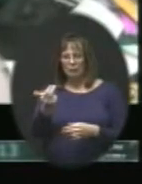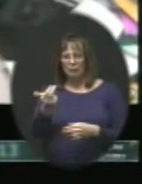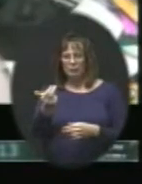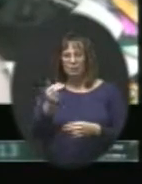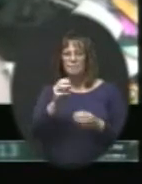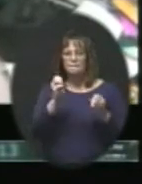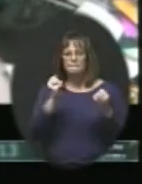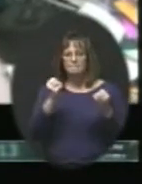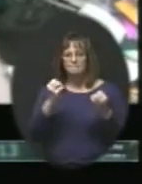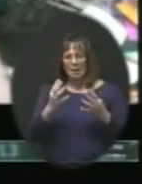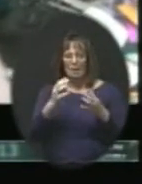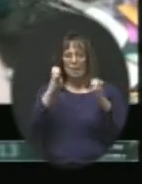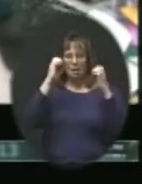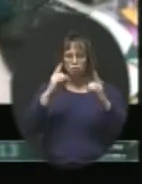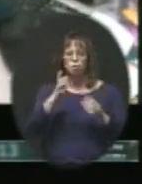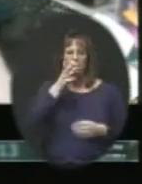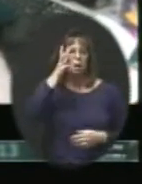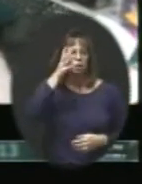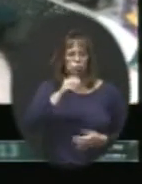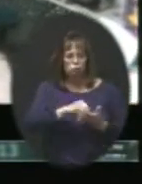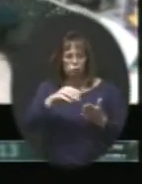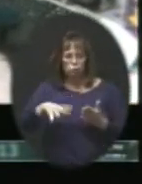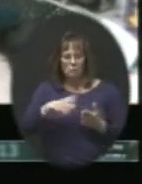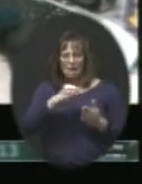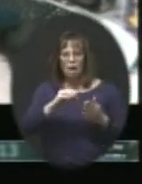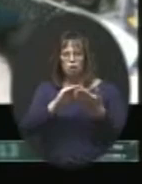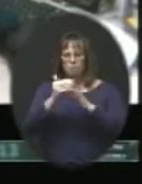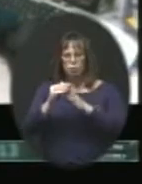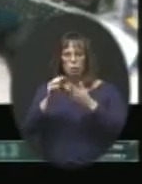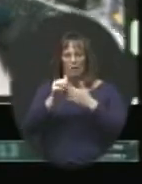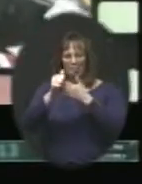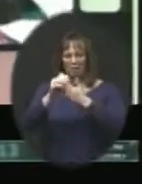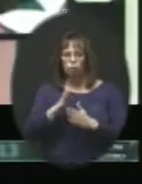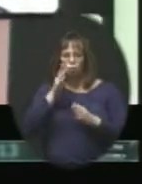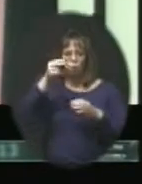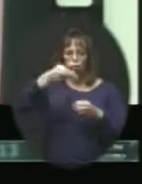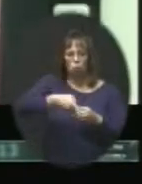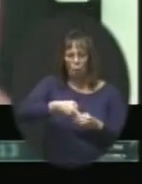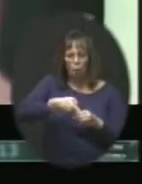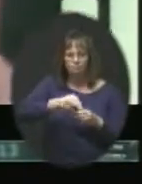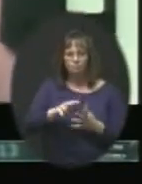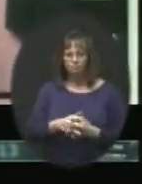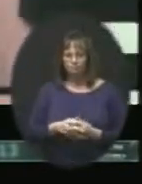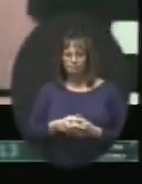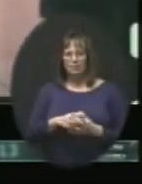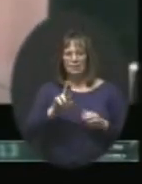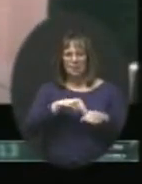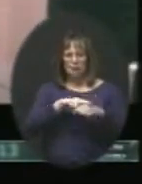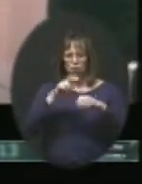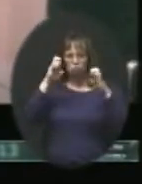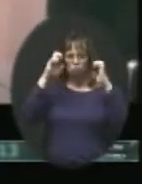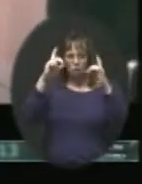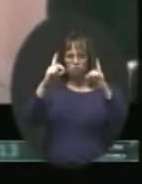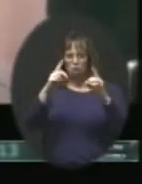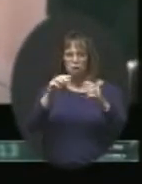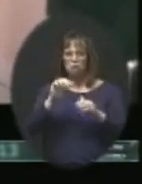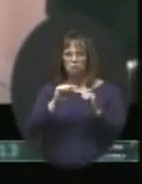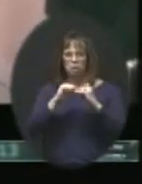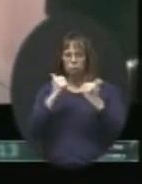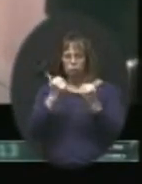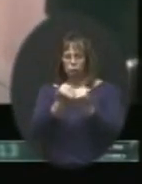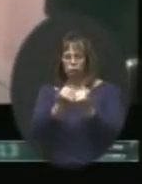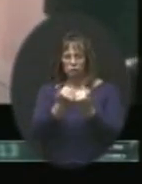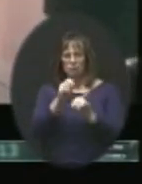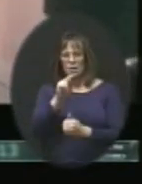Millions of educators, parents, students, and community leaders will join The National Education Association,